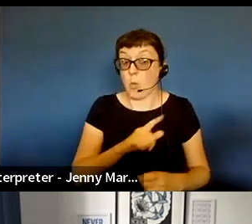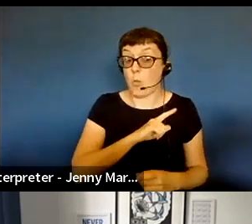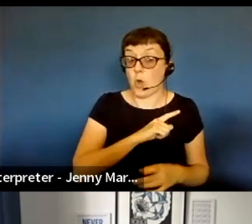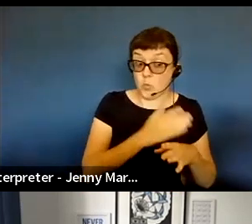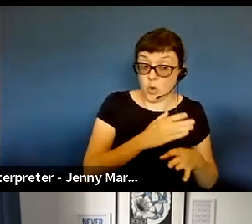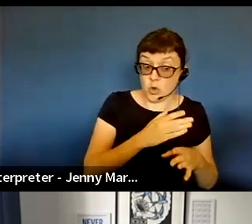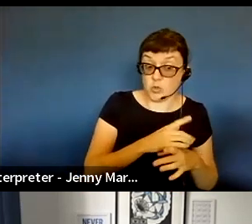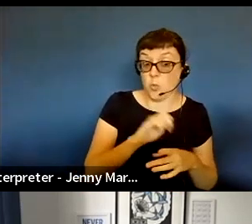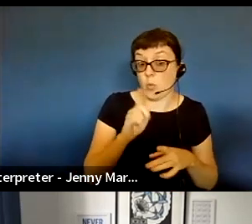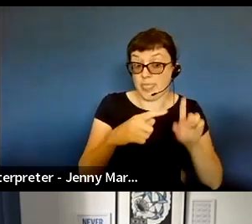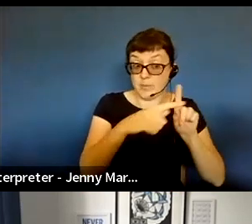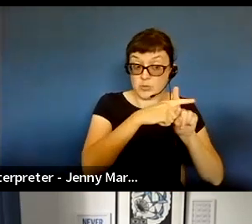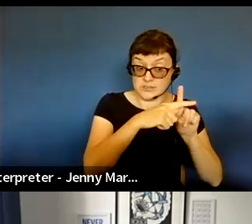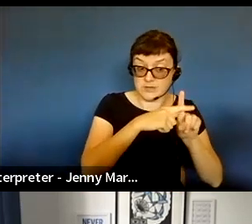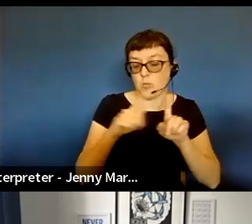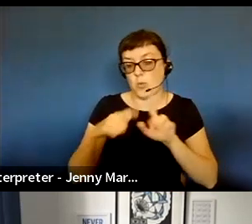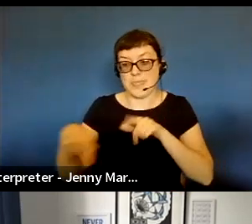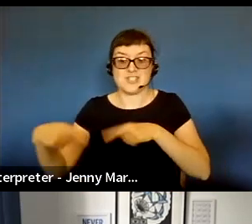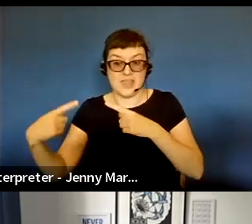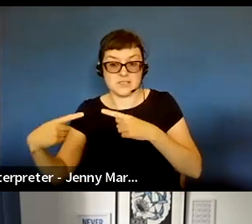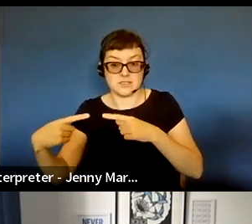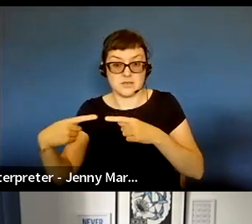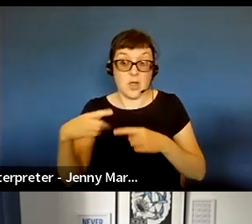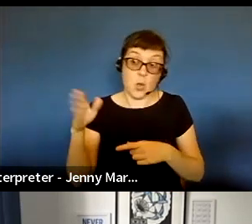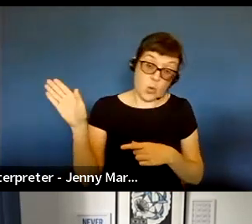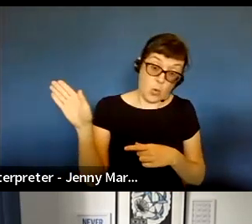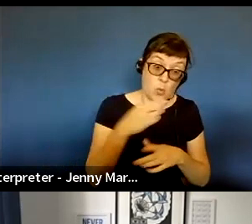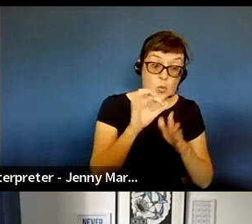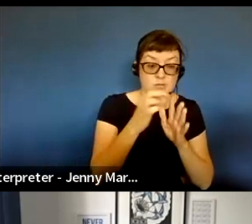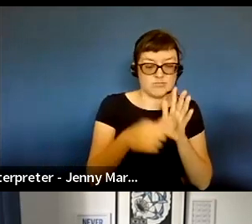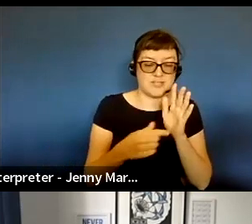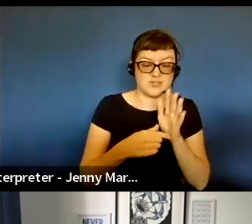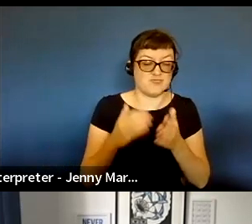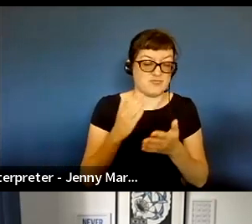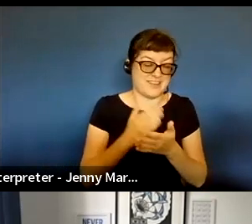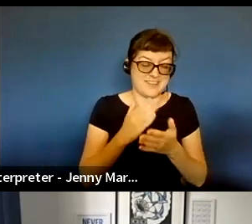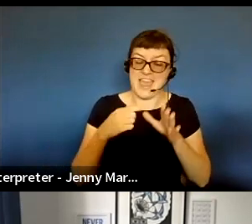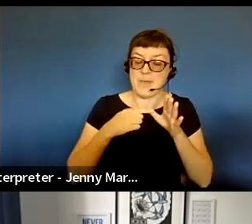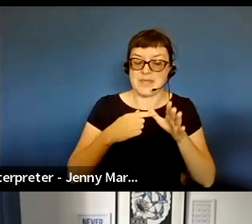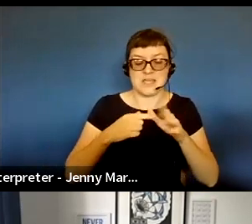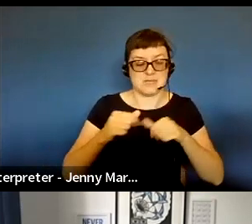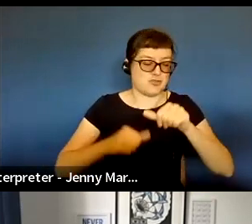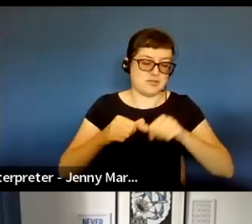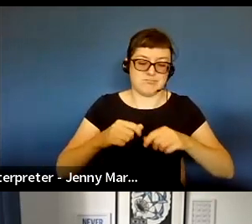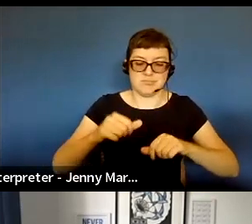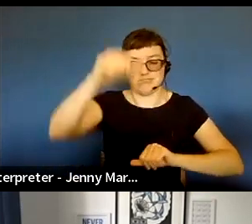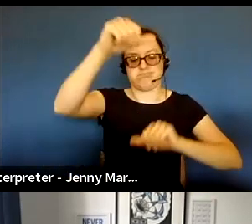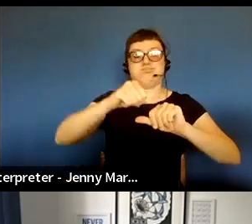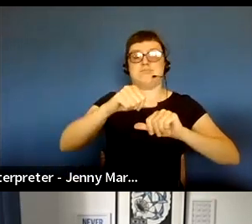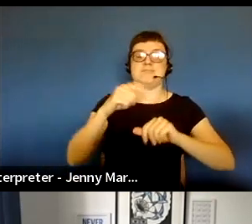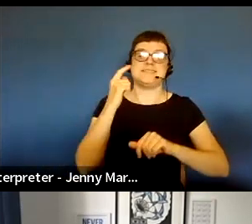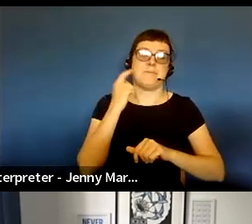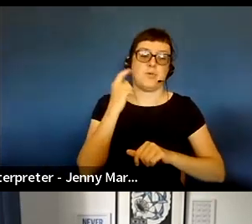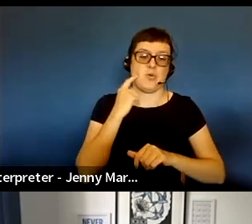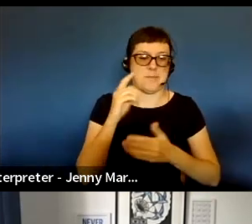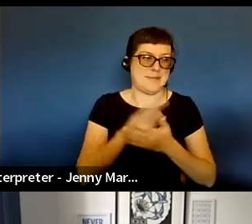among some of the challenges. All of these projects really simplified the application process and reduced the labor